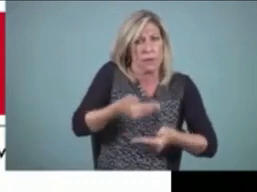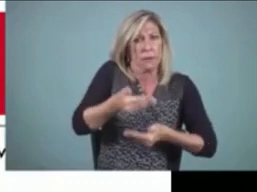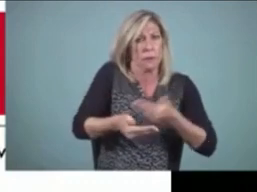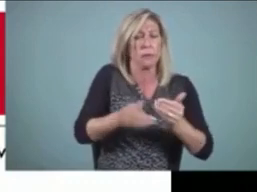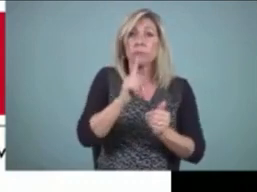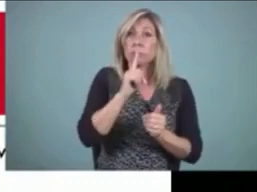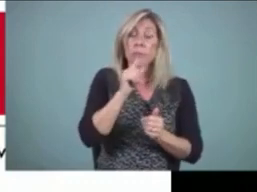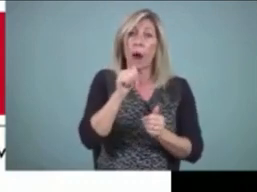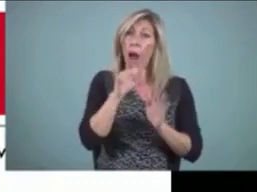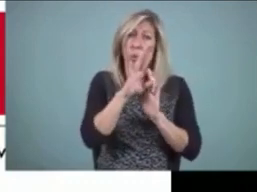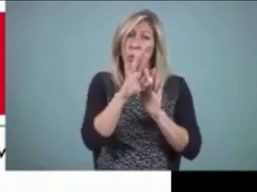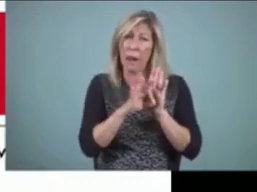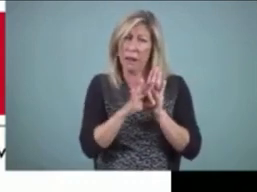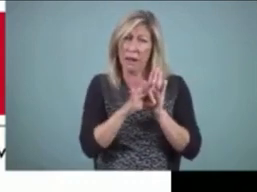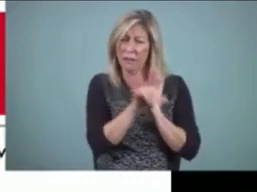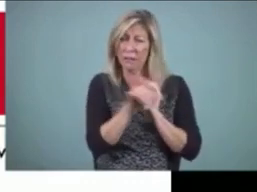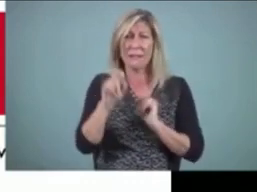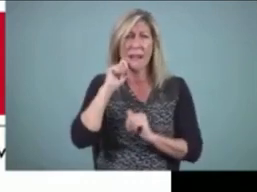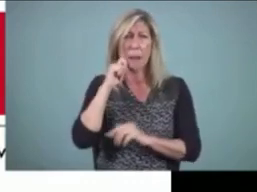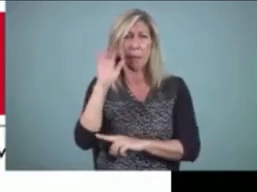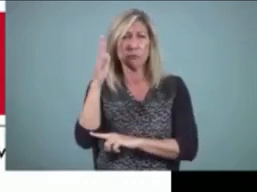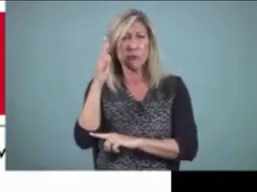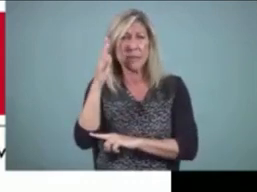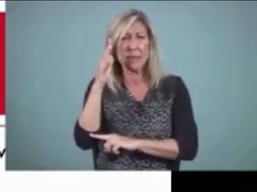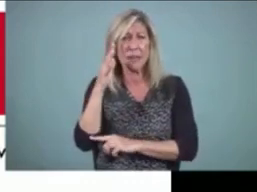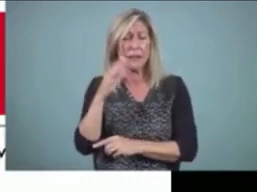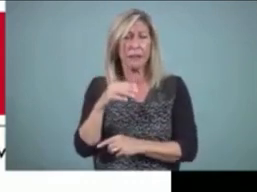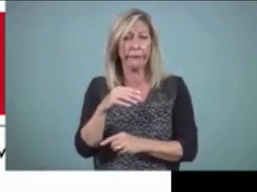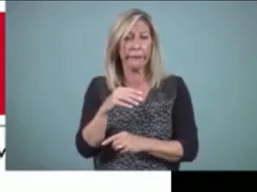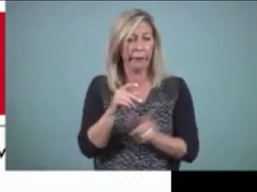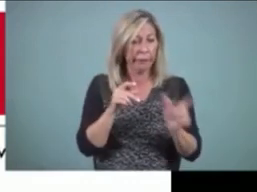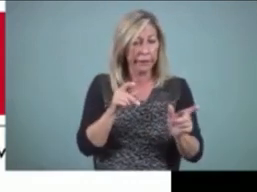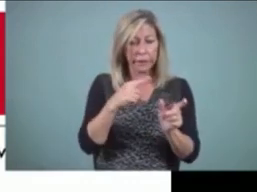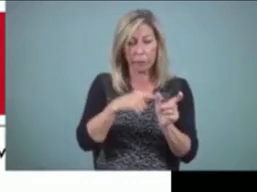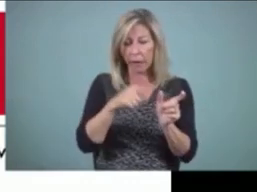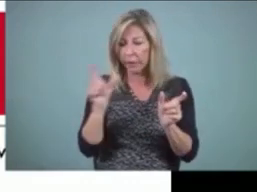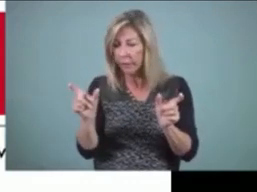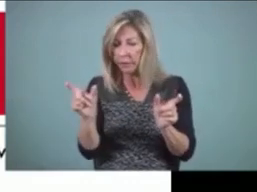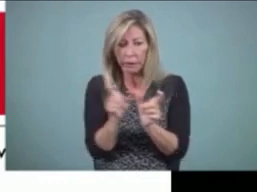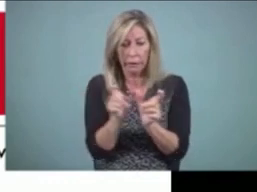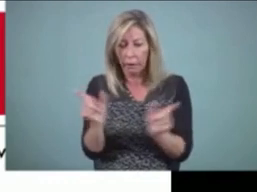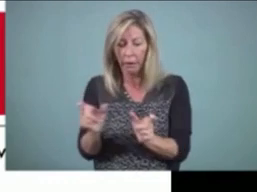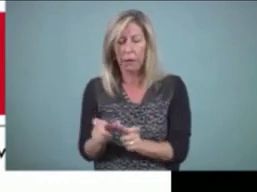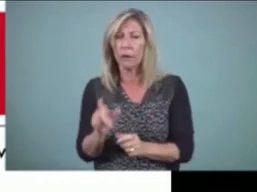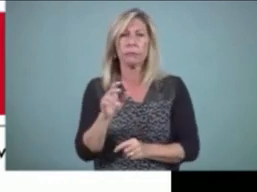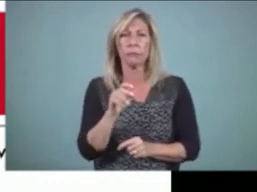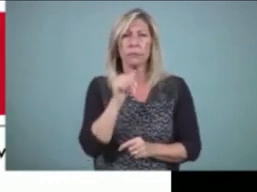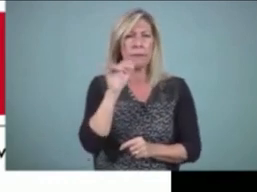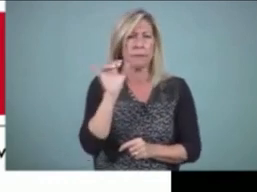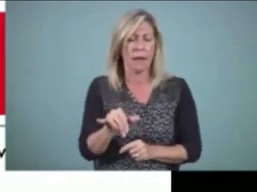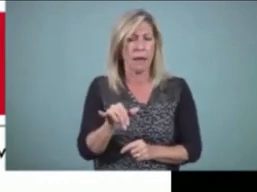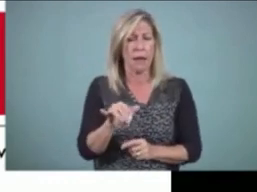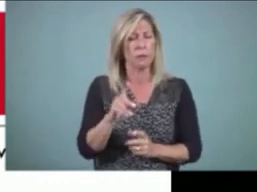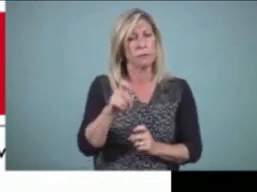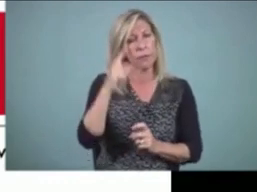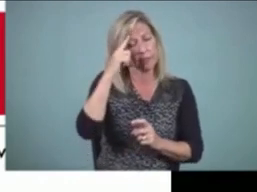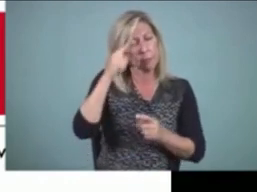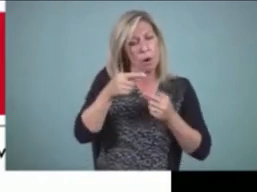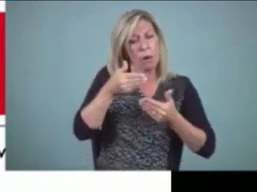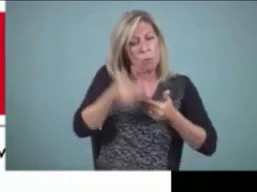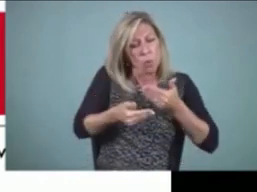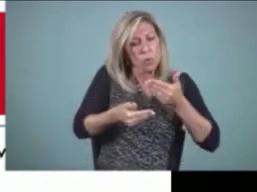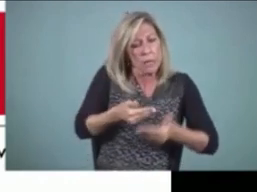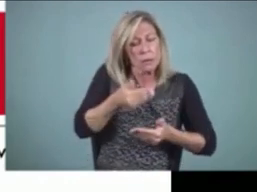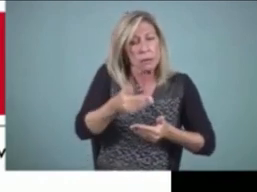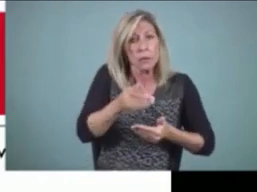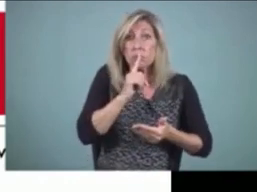like the Apple Tree program. And this applies to all writers if they're going to be effective. It's not a linear process.